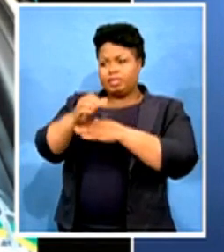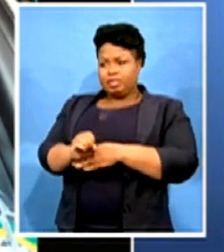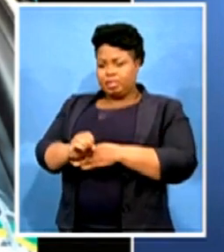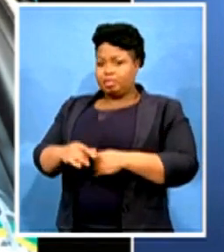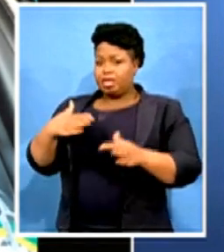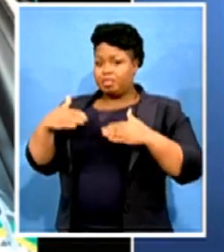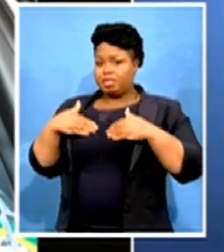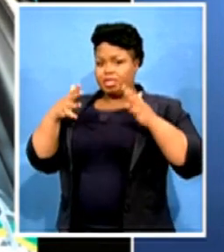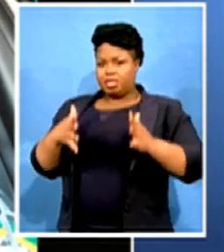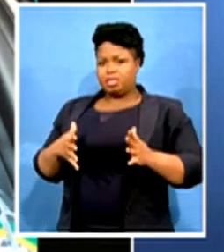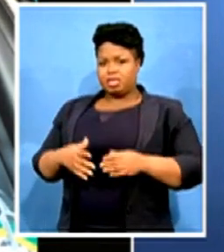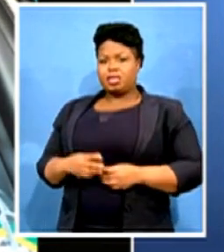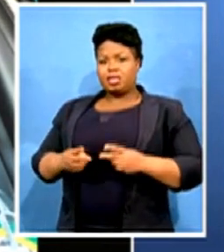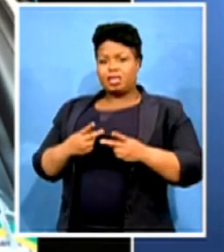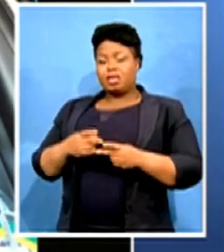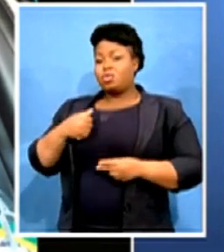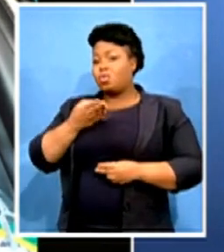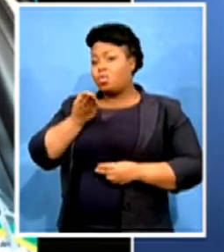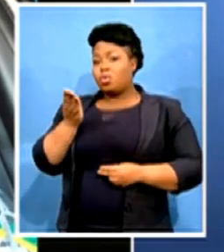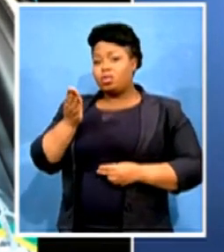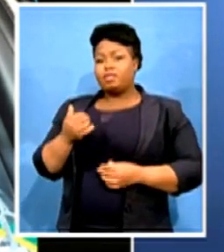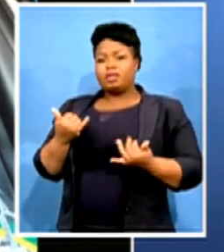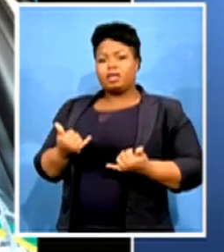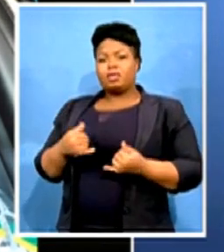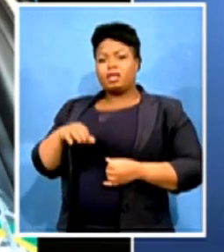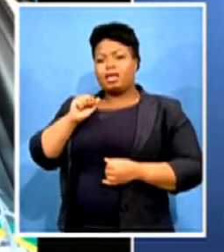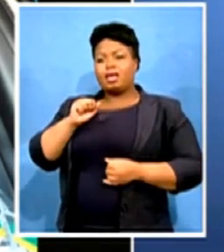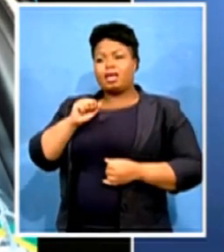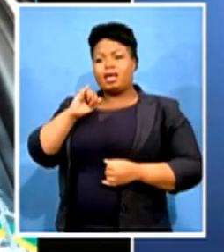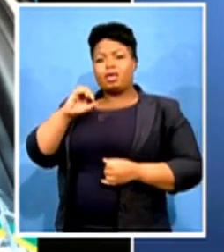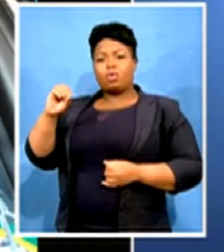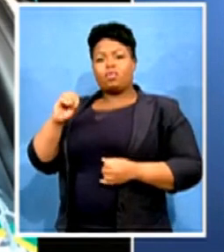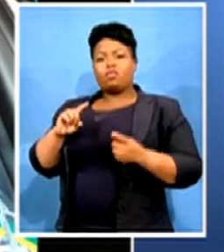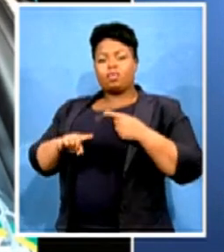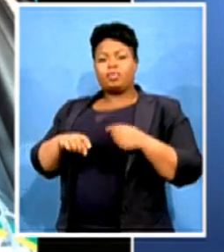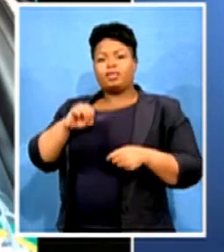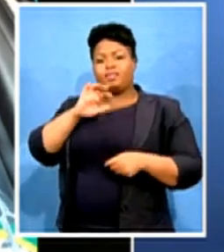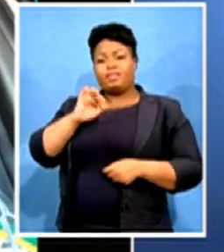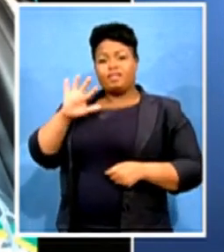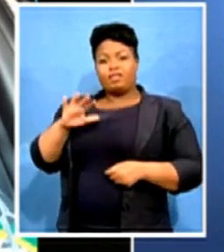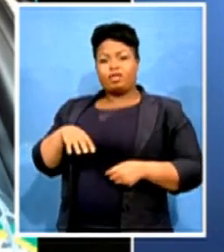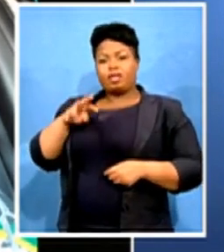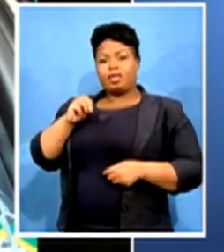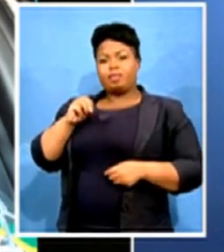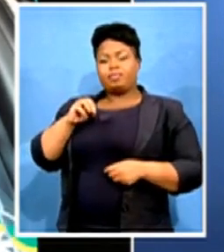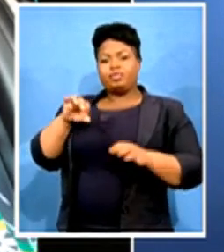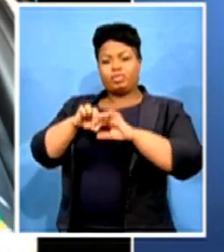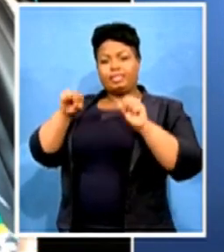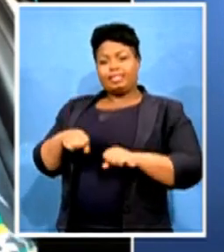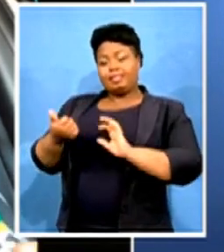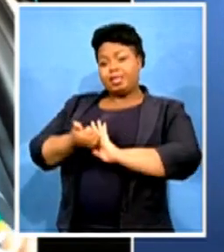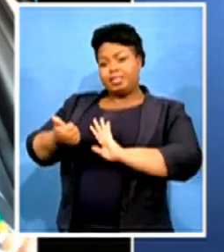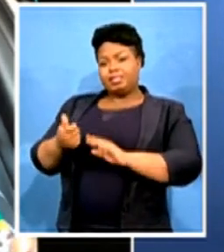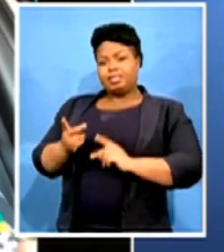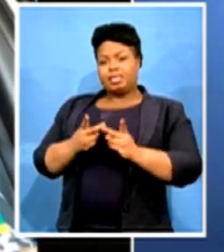powers of the accounting officers or the MM in terms of 55 of the MFM, of the Systems Act, were also given to the administrator. Remember